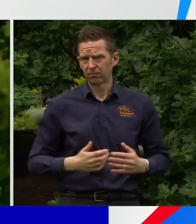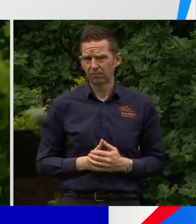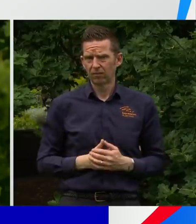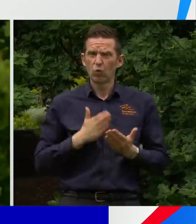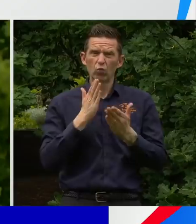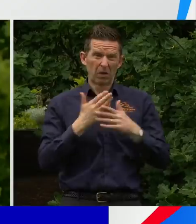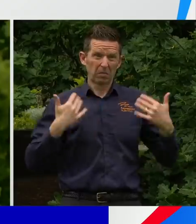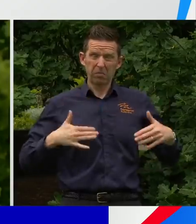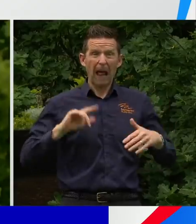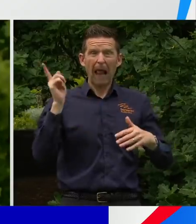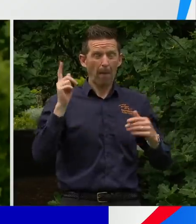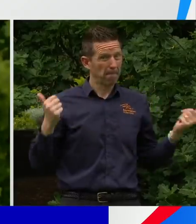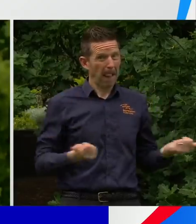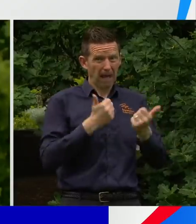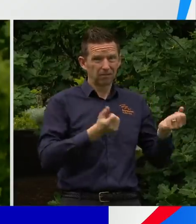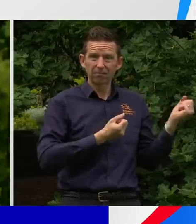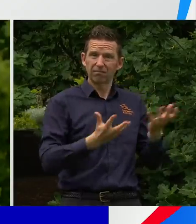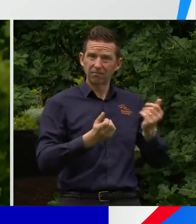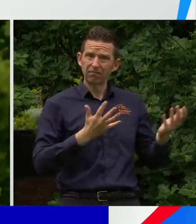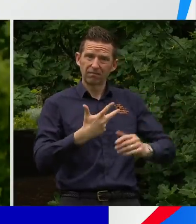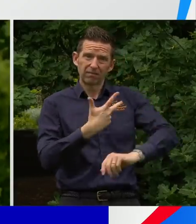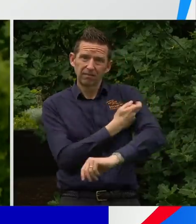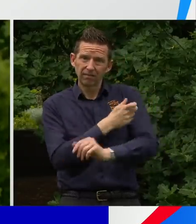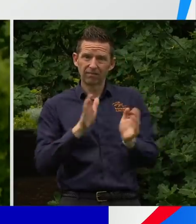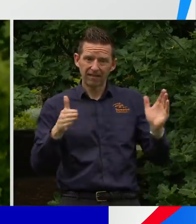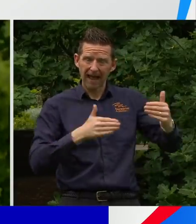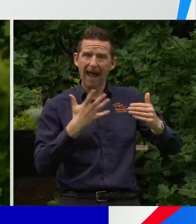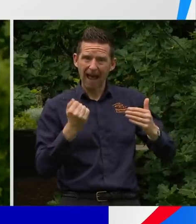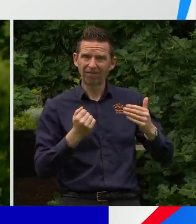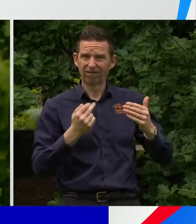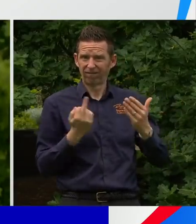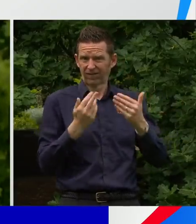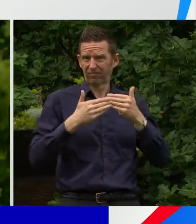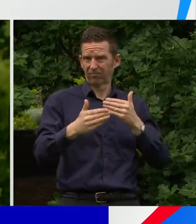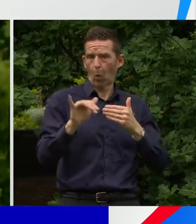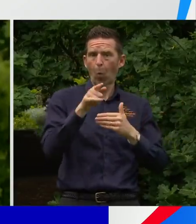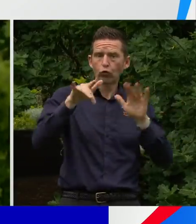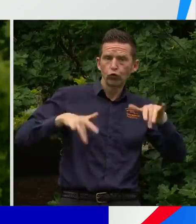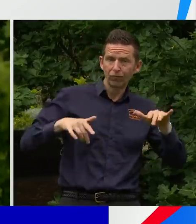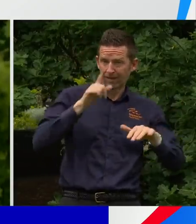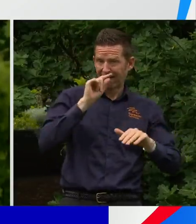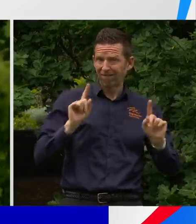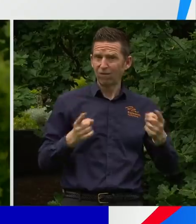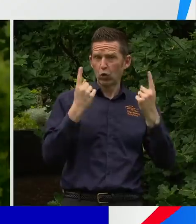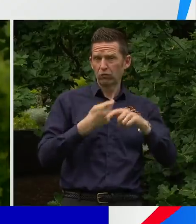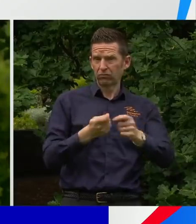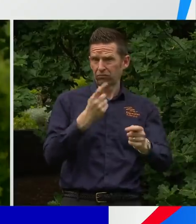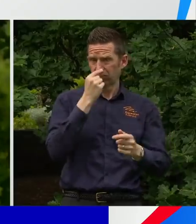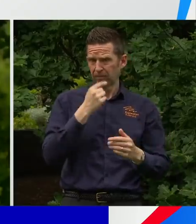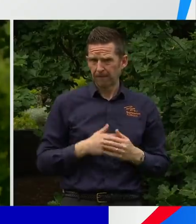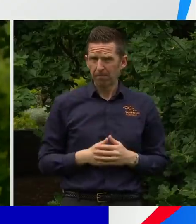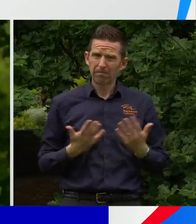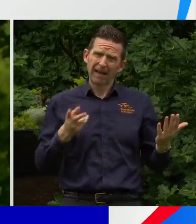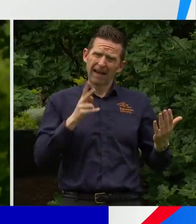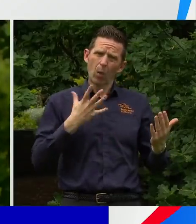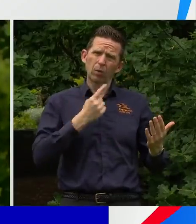supply. It's never been easier to complete your vaccination journey or indeed to start it. And I just go back to that key point for your safety,